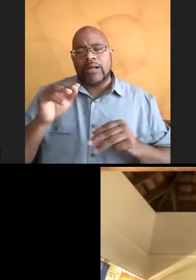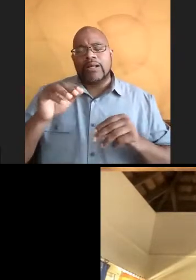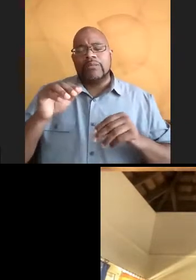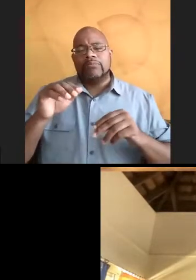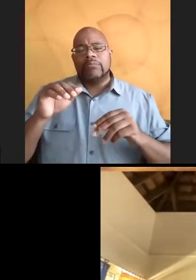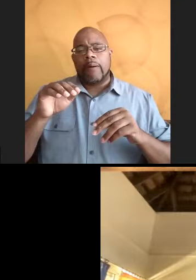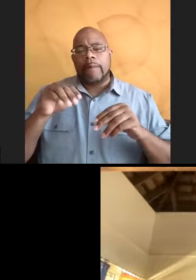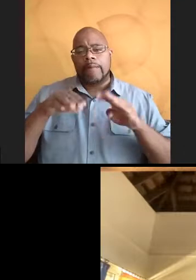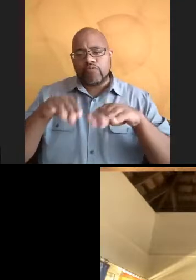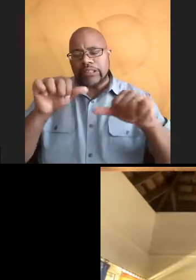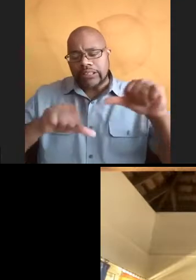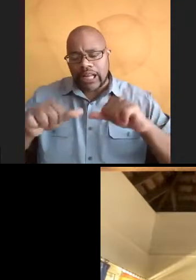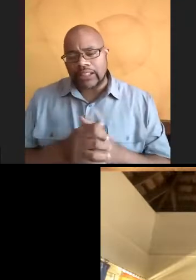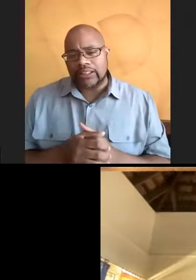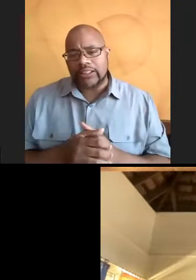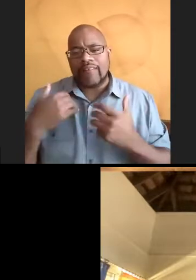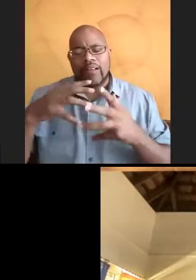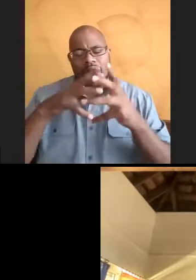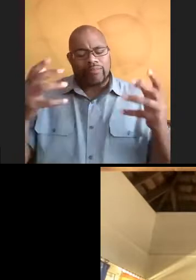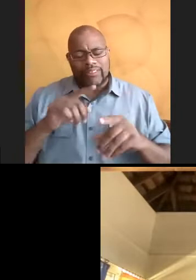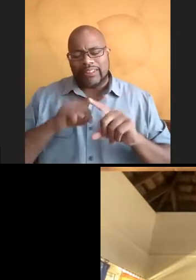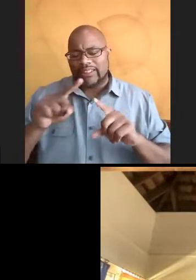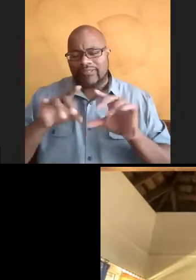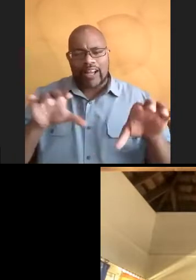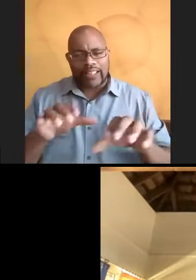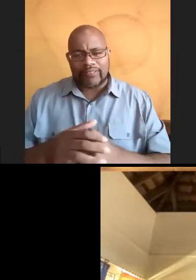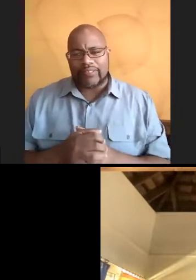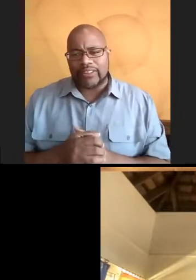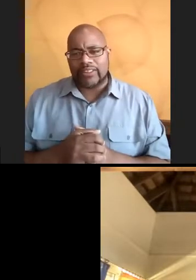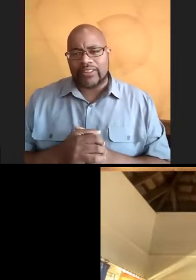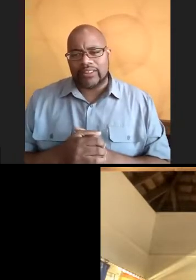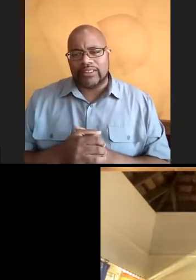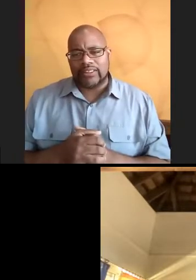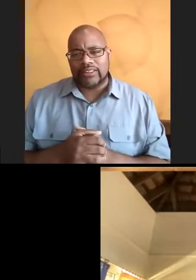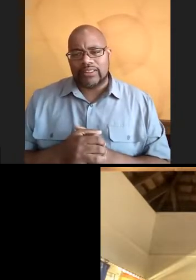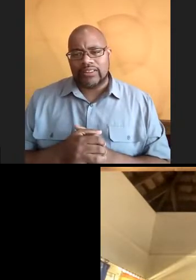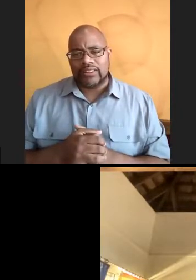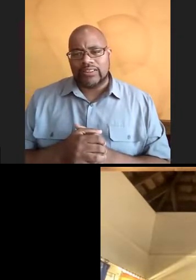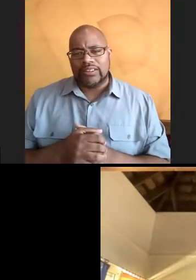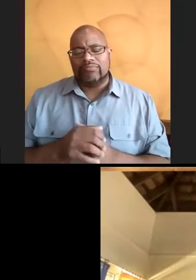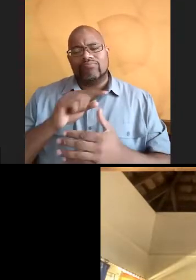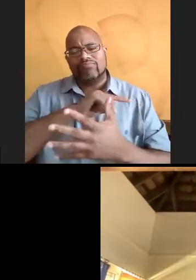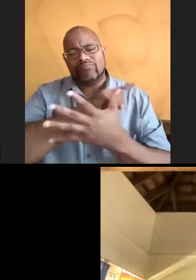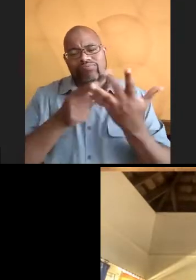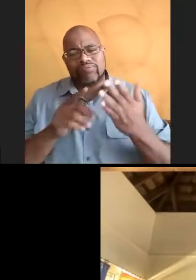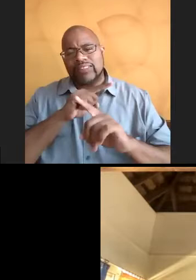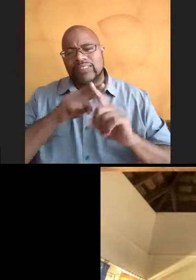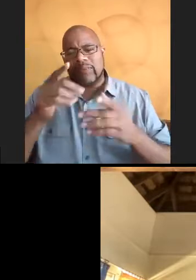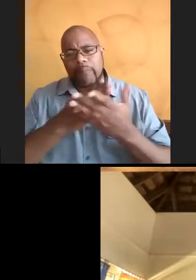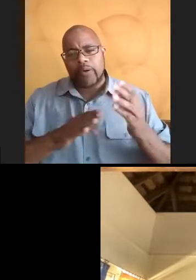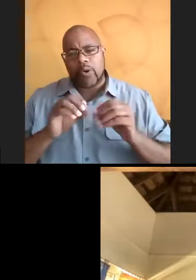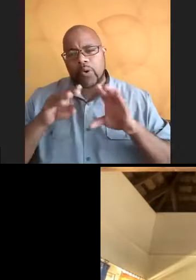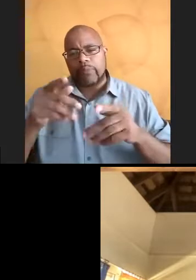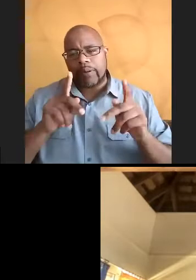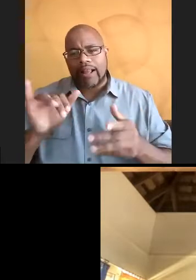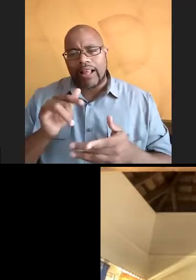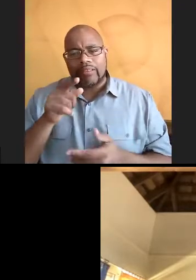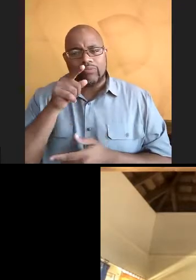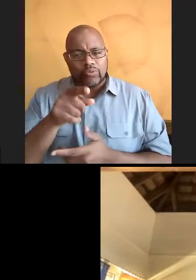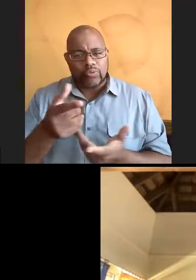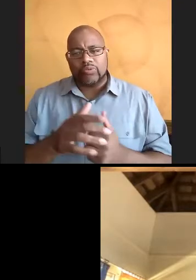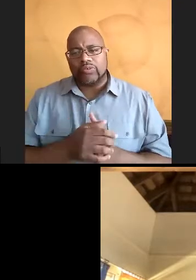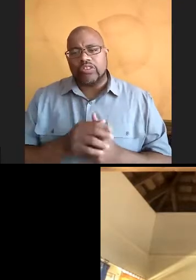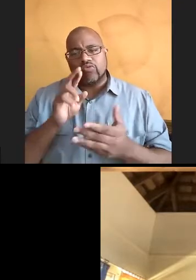talk about these, and we have a ton of different activities about all different aspects of the ocean. We have people like myself who are